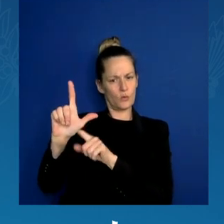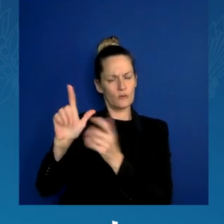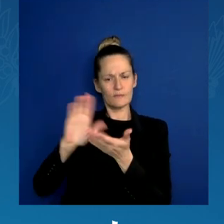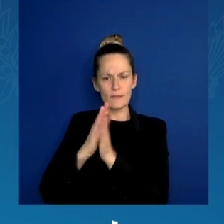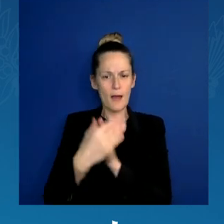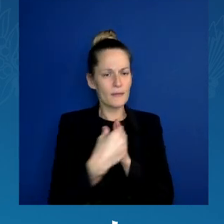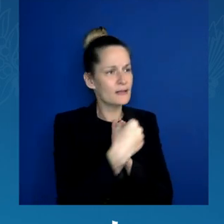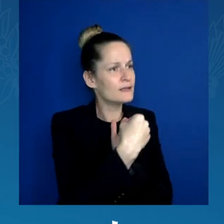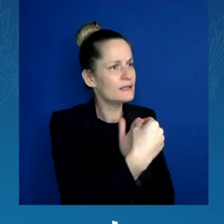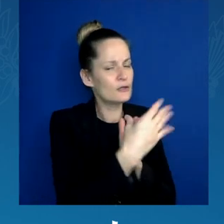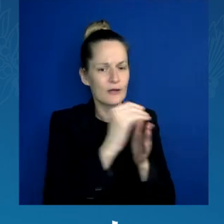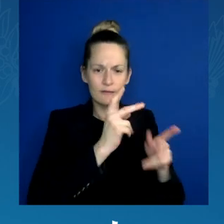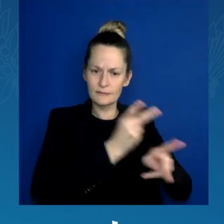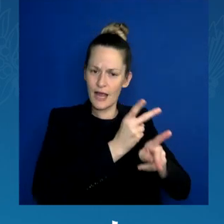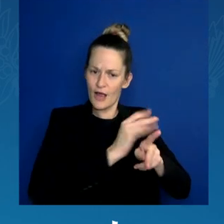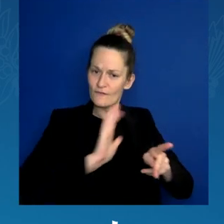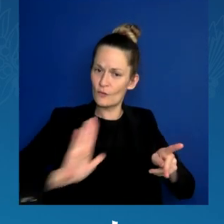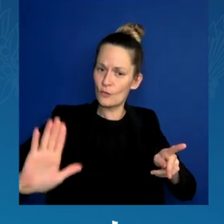register to vote.